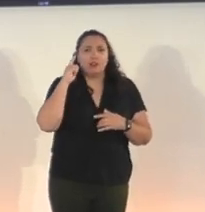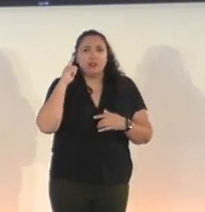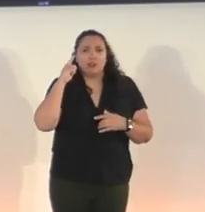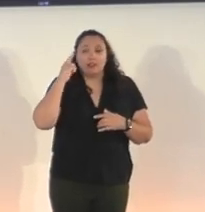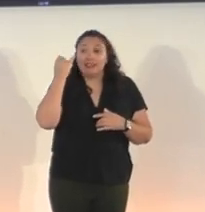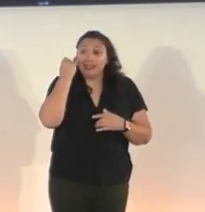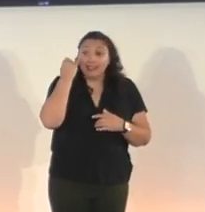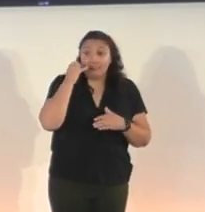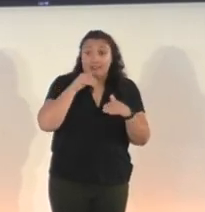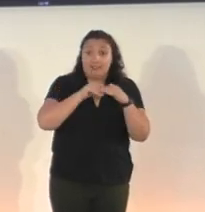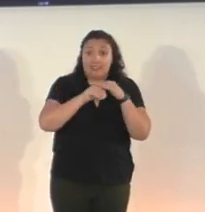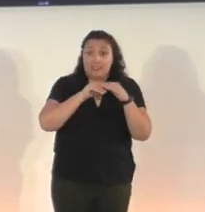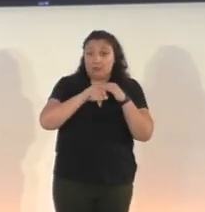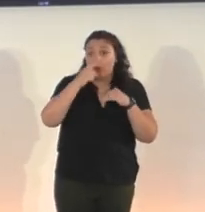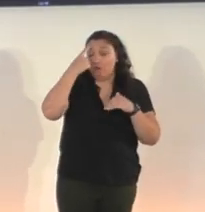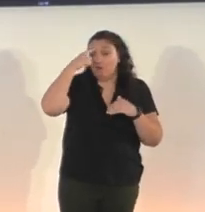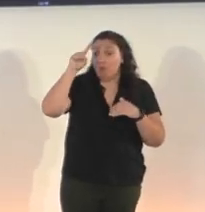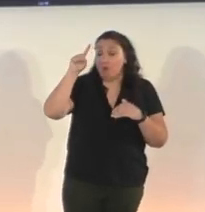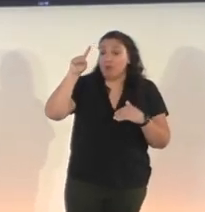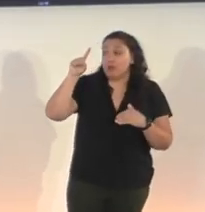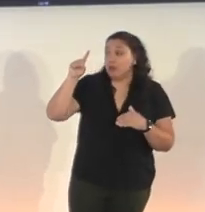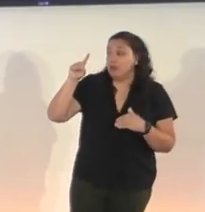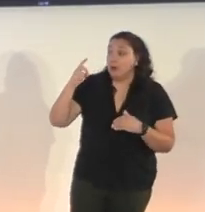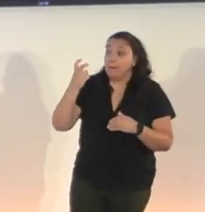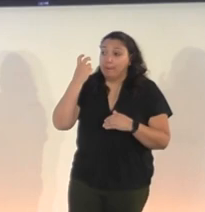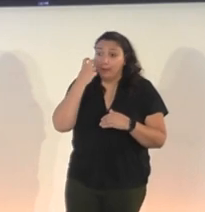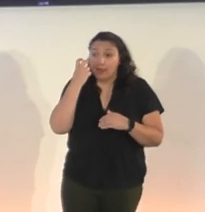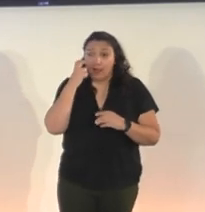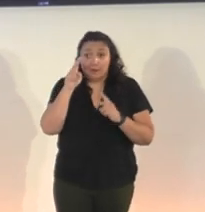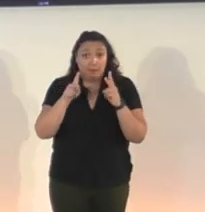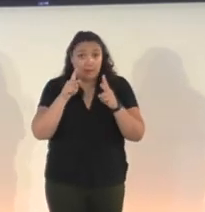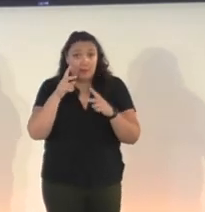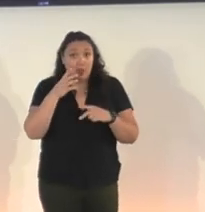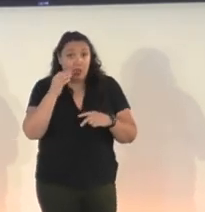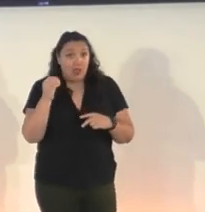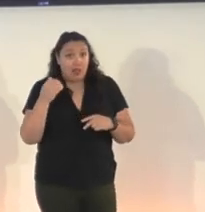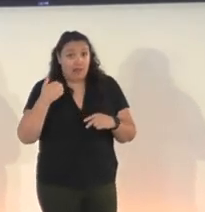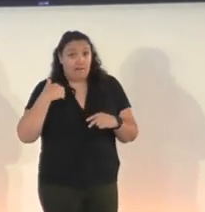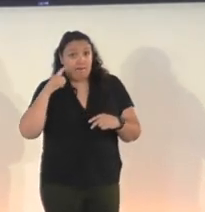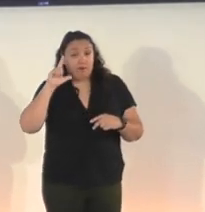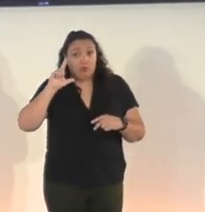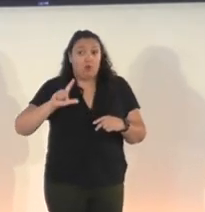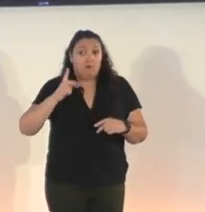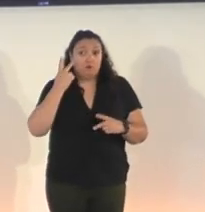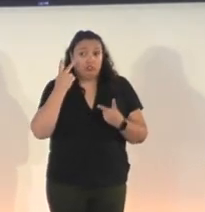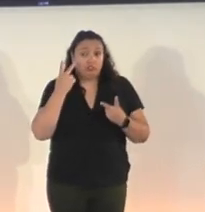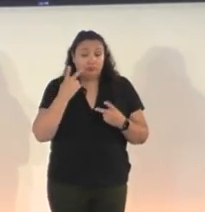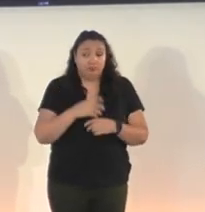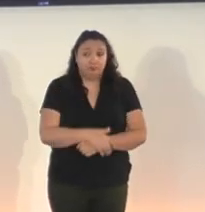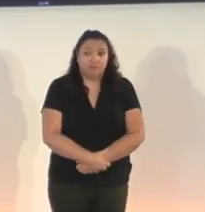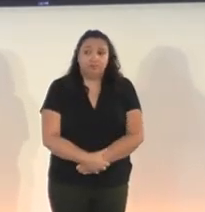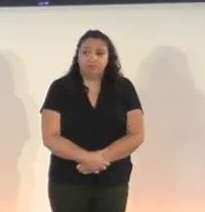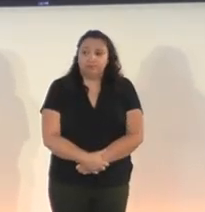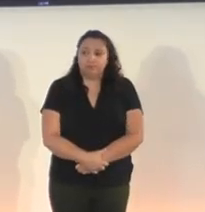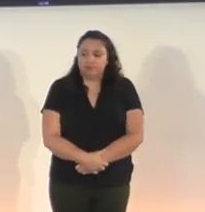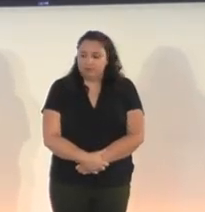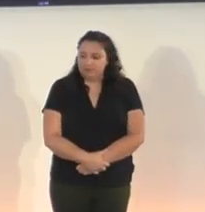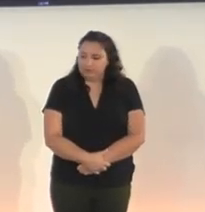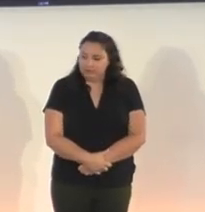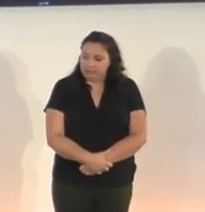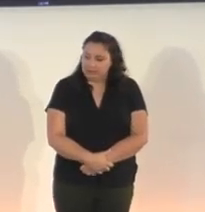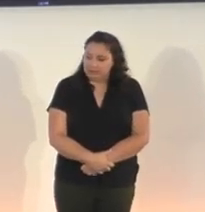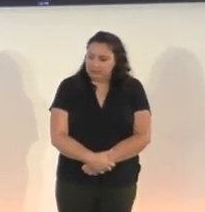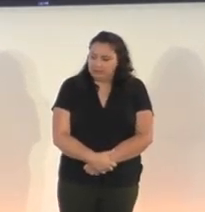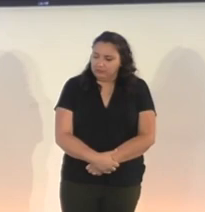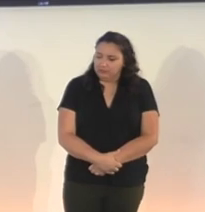if it were accessible to, uh, blind people and people with low vision? Uh, this was sort of our